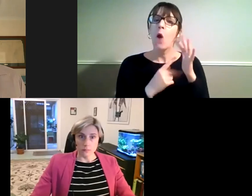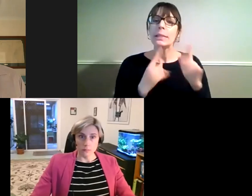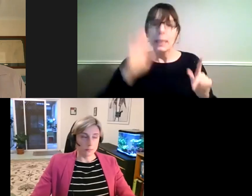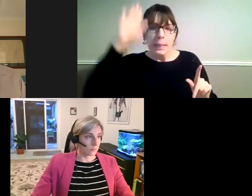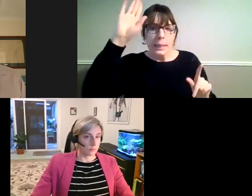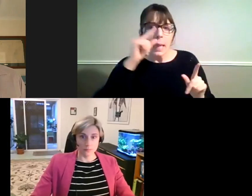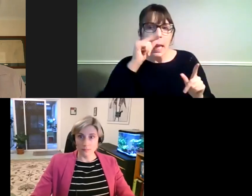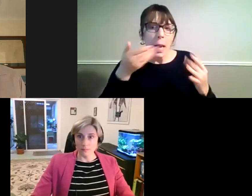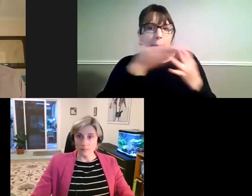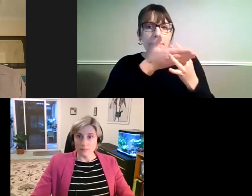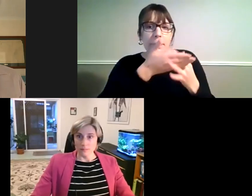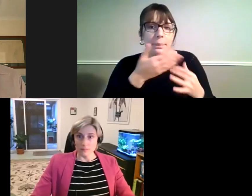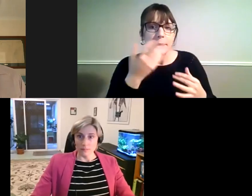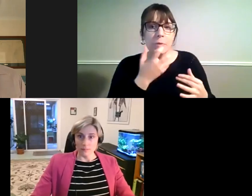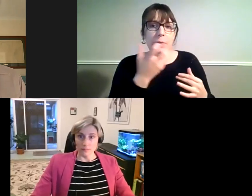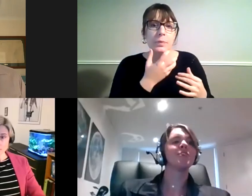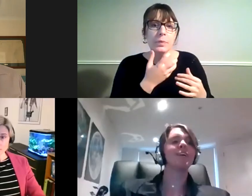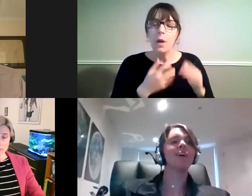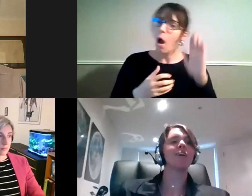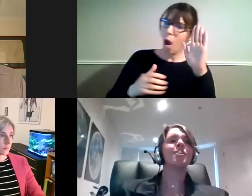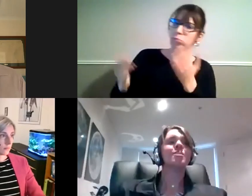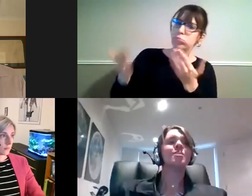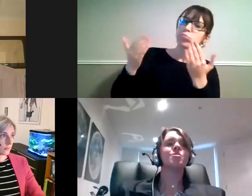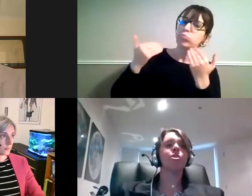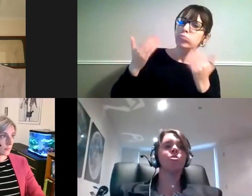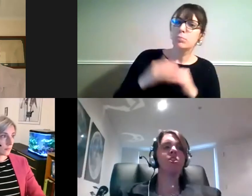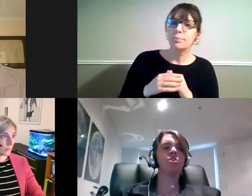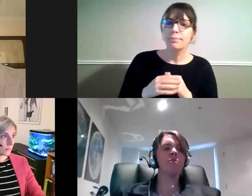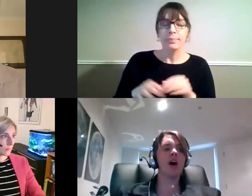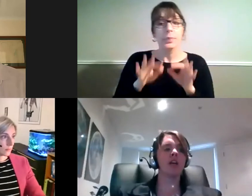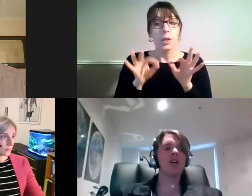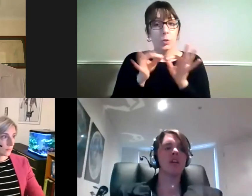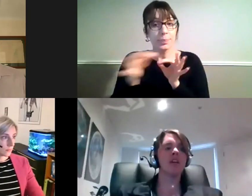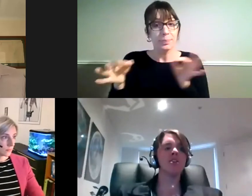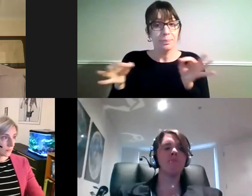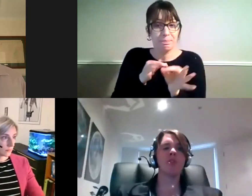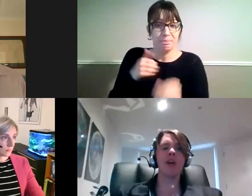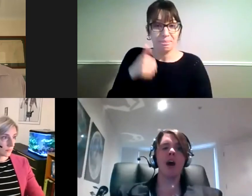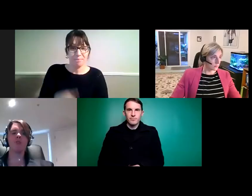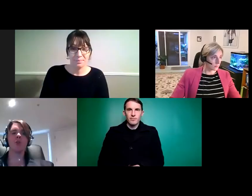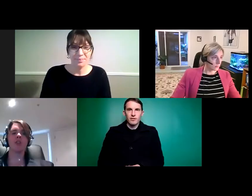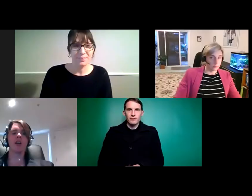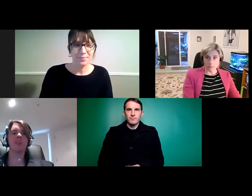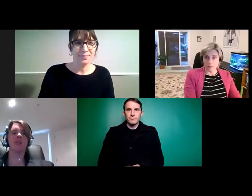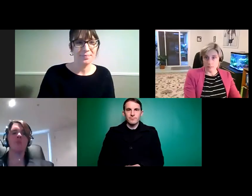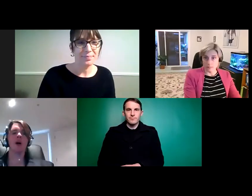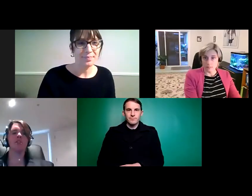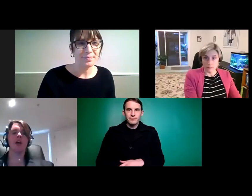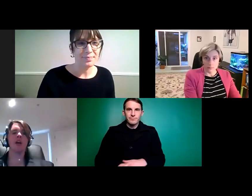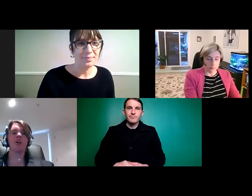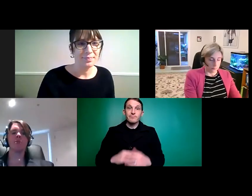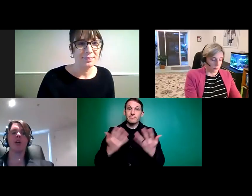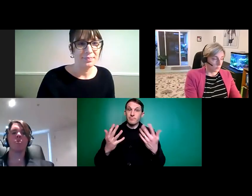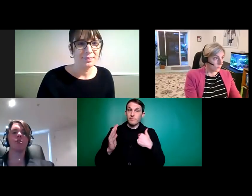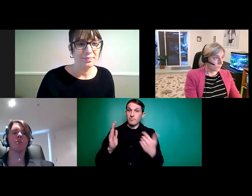again can I intervene here oh yeah yeah yeah so just on that it is something that we have looked at in the past